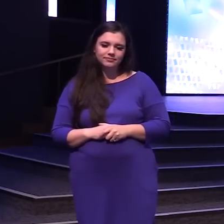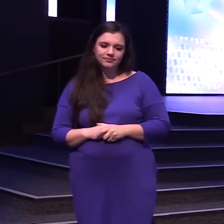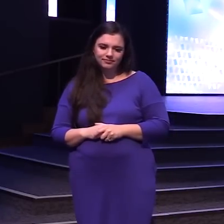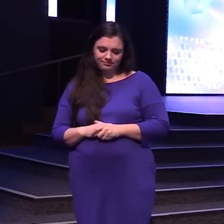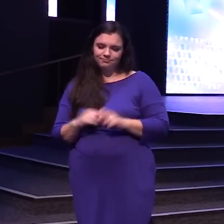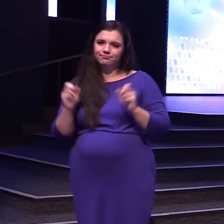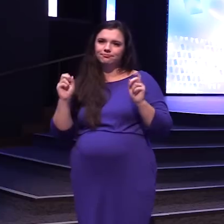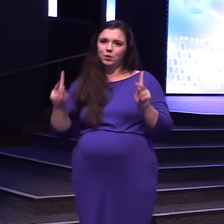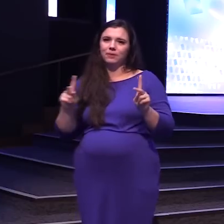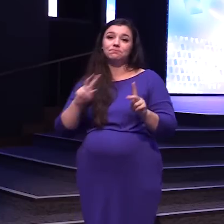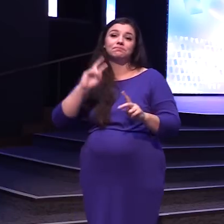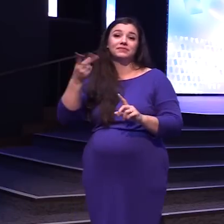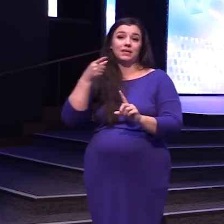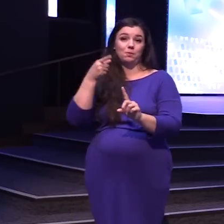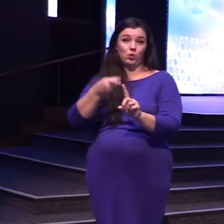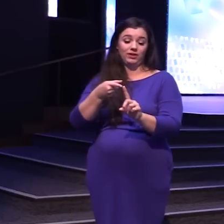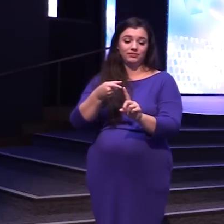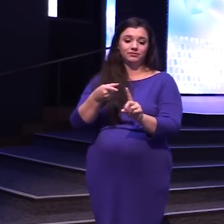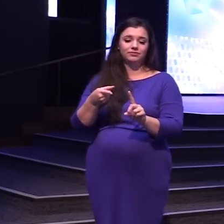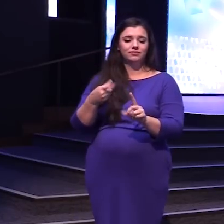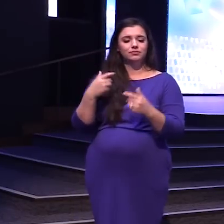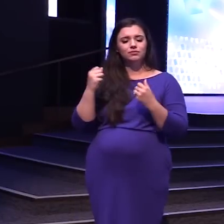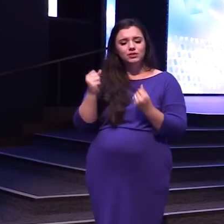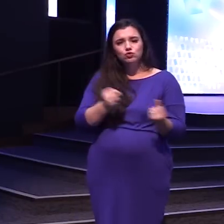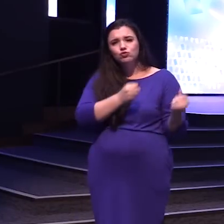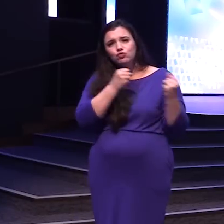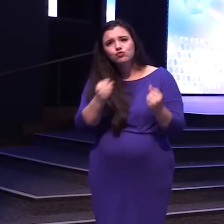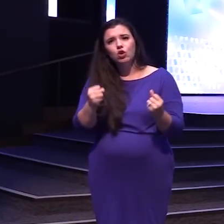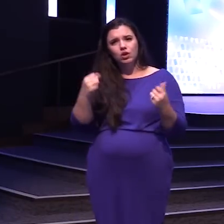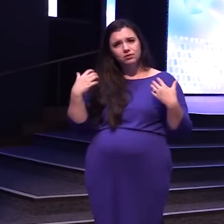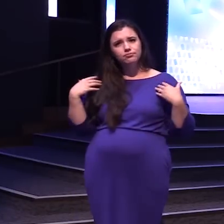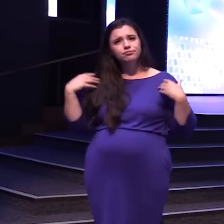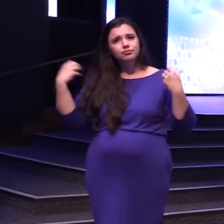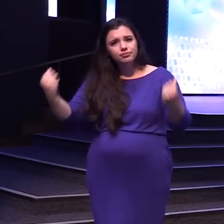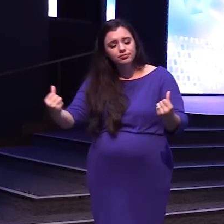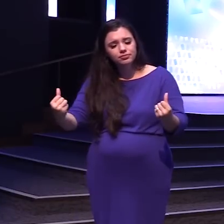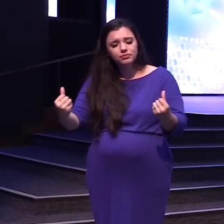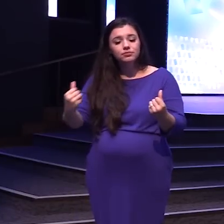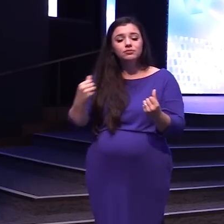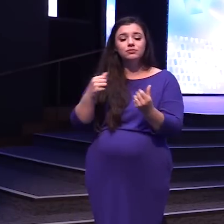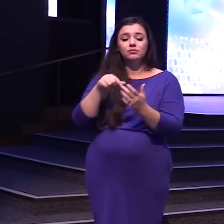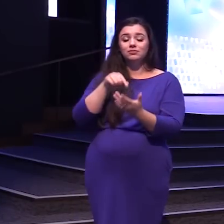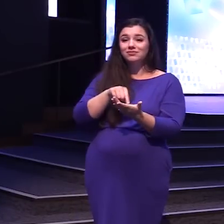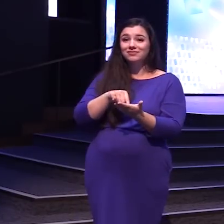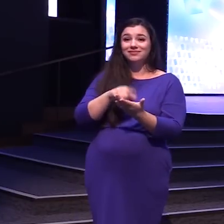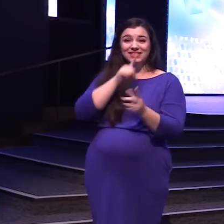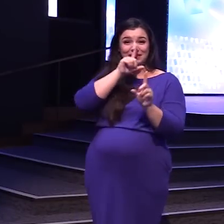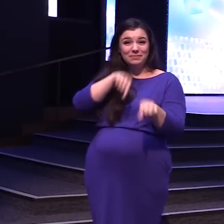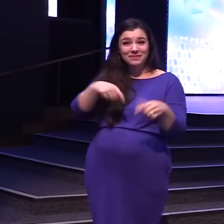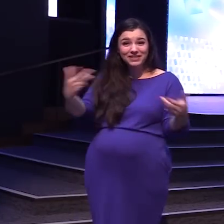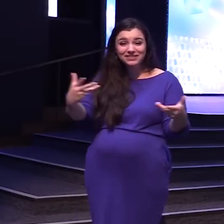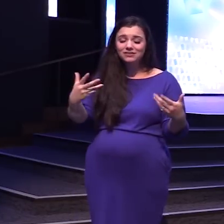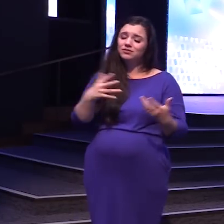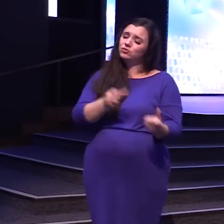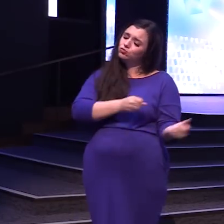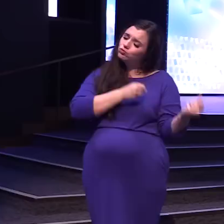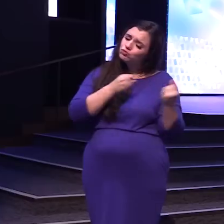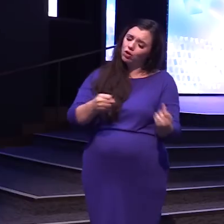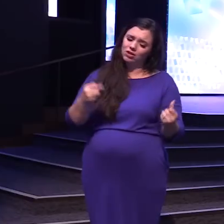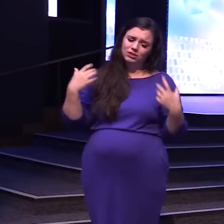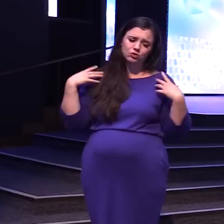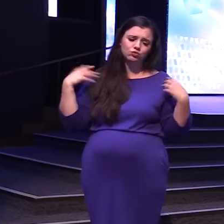Okay Point number two Is be strong and courageous The word said This is my command Be strong and courageous